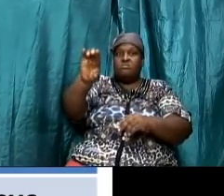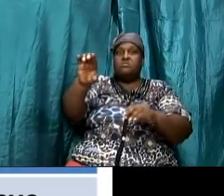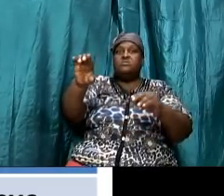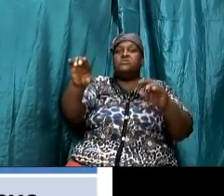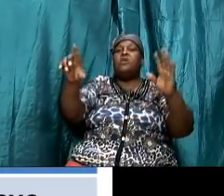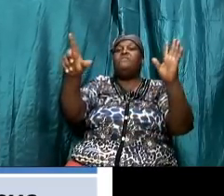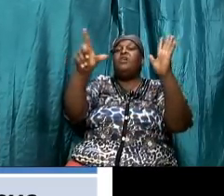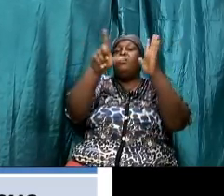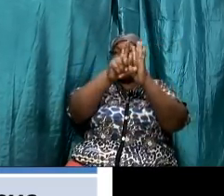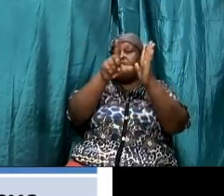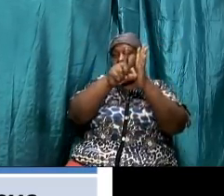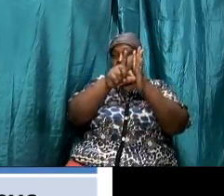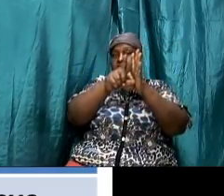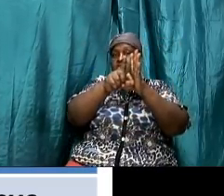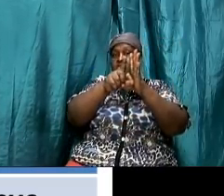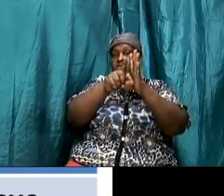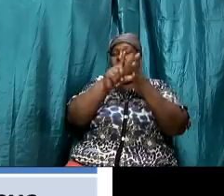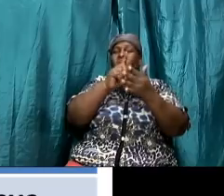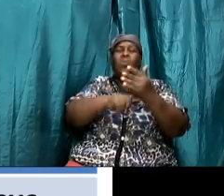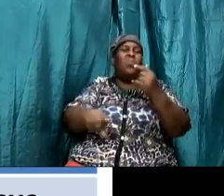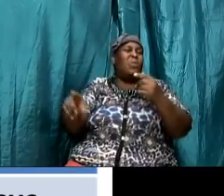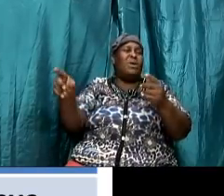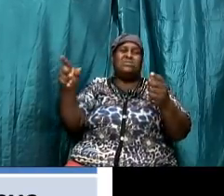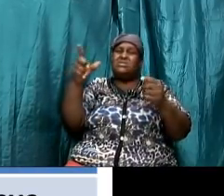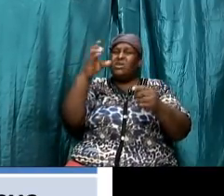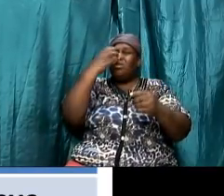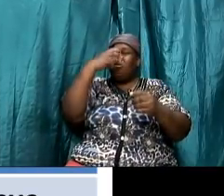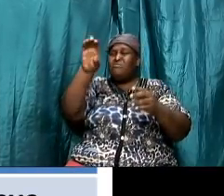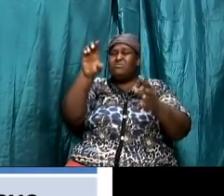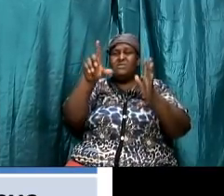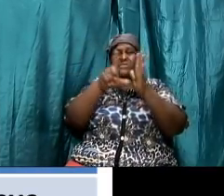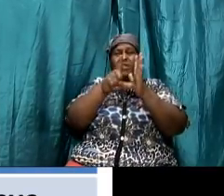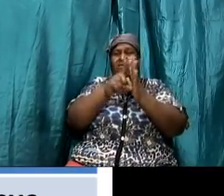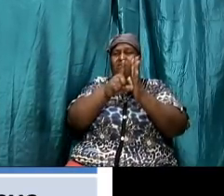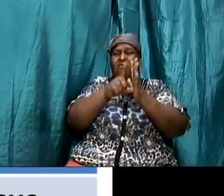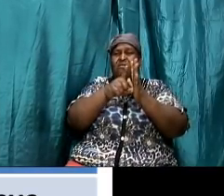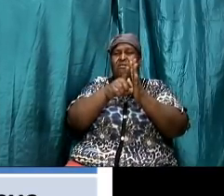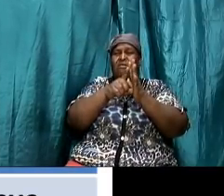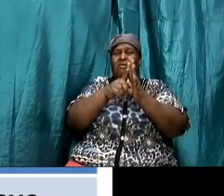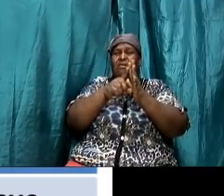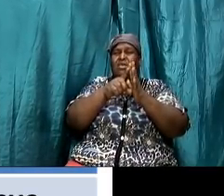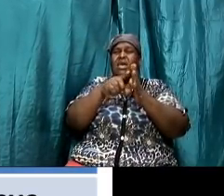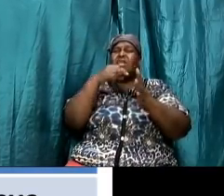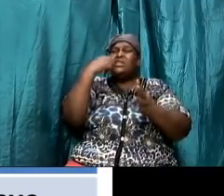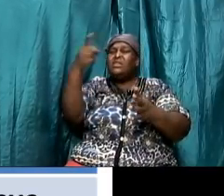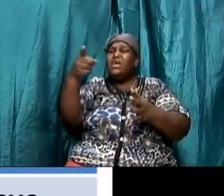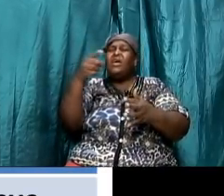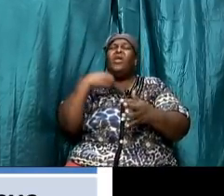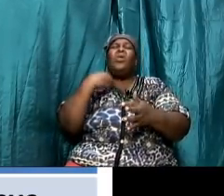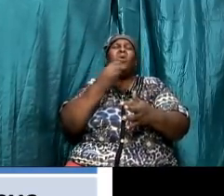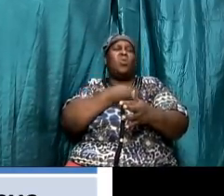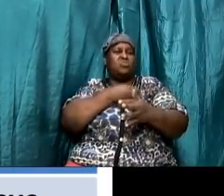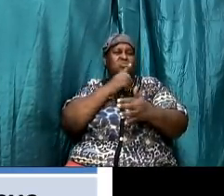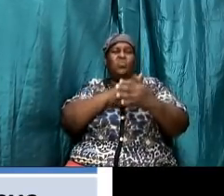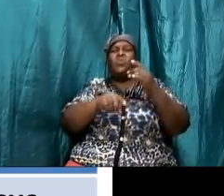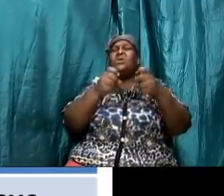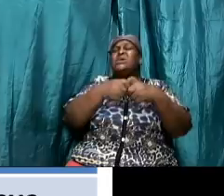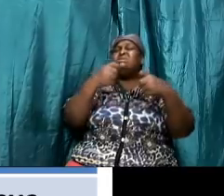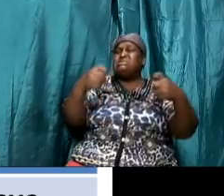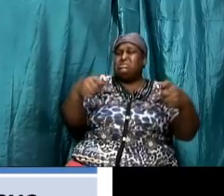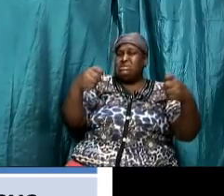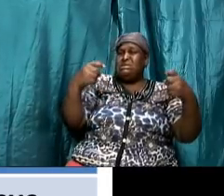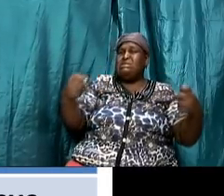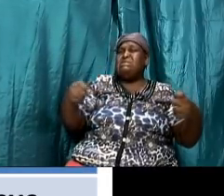the curse of the law is that it can tell us what sin is but it cannot stop us from